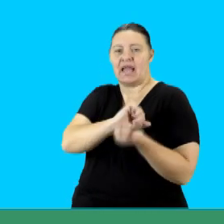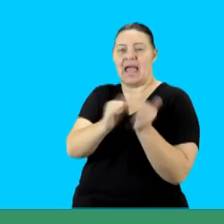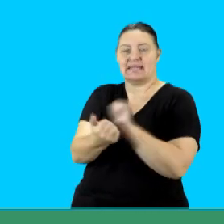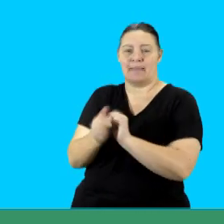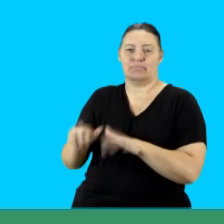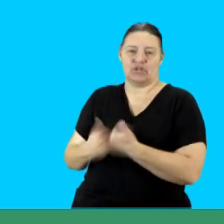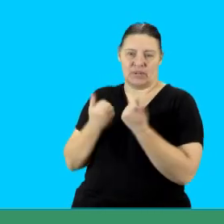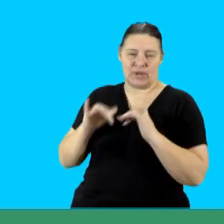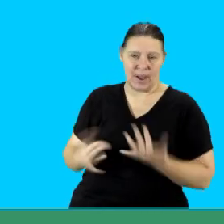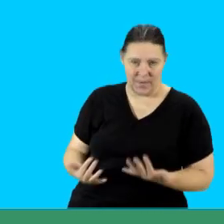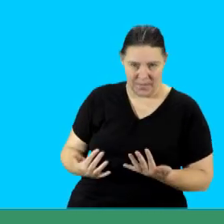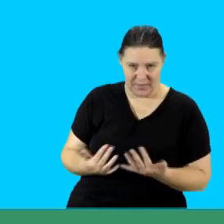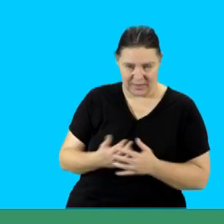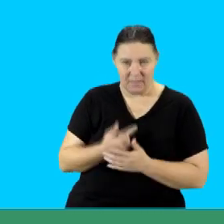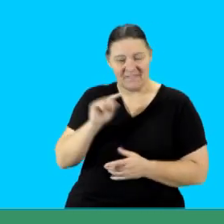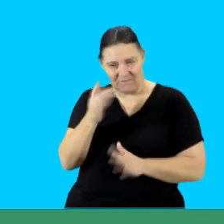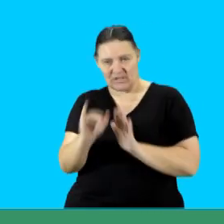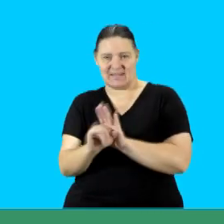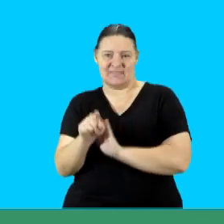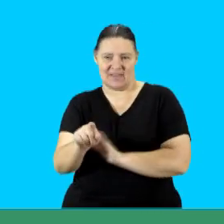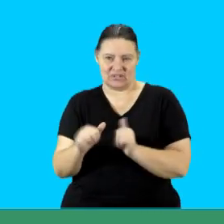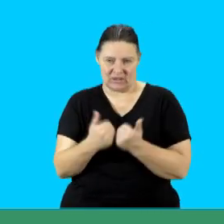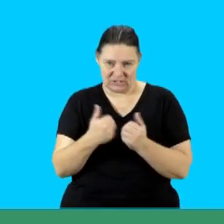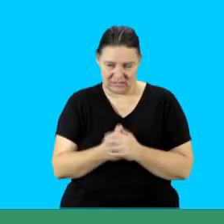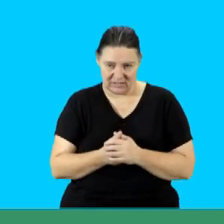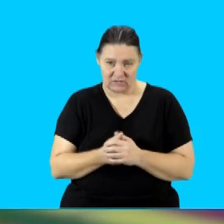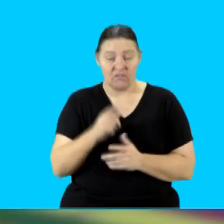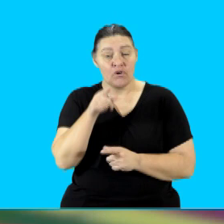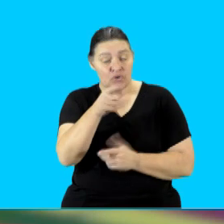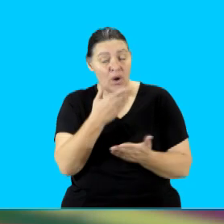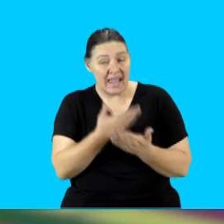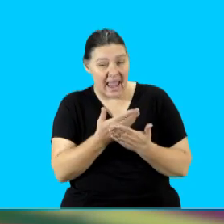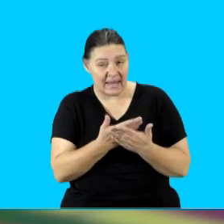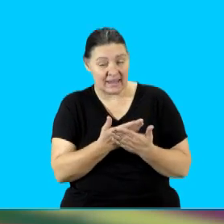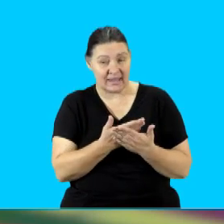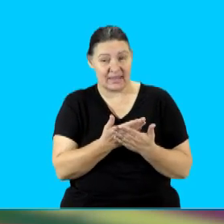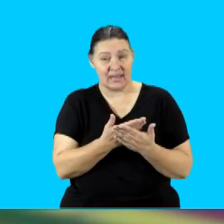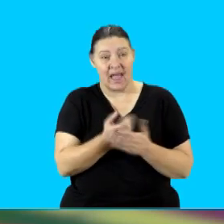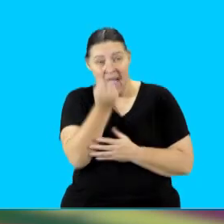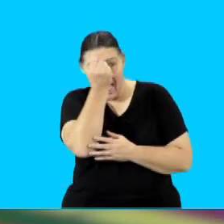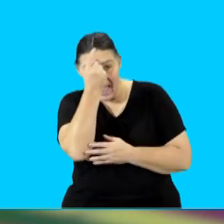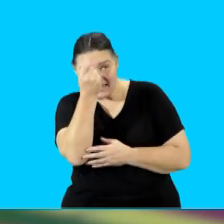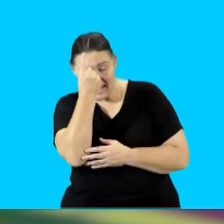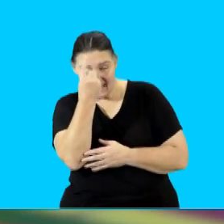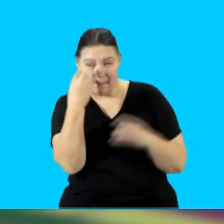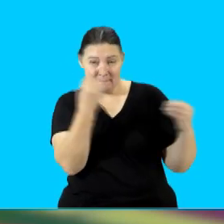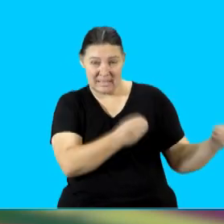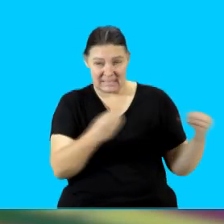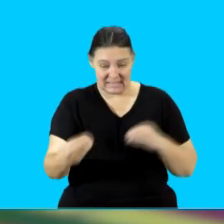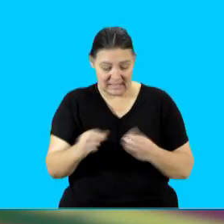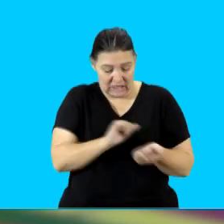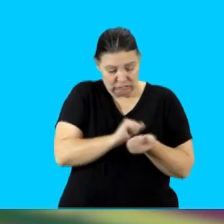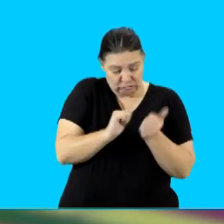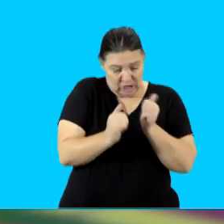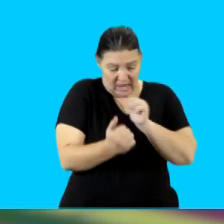adapt to the challenges of the business environments. So in order for you to be able to understand how businesses